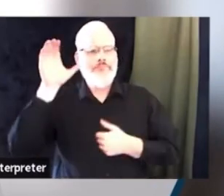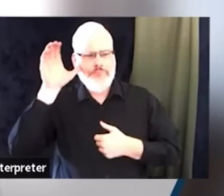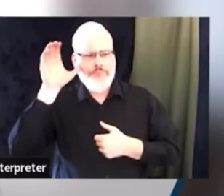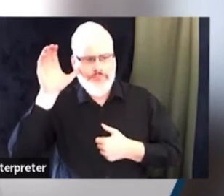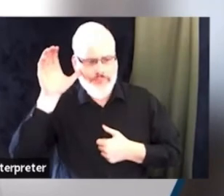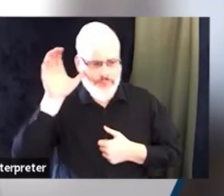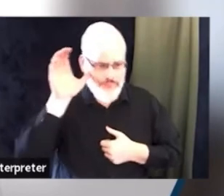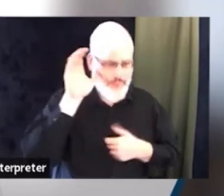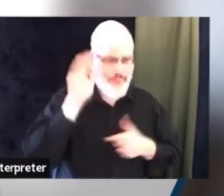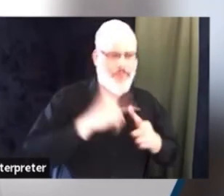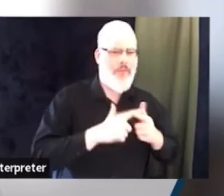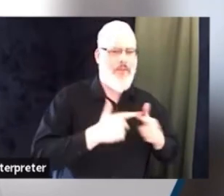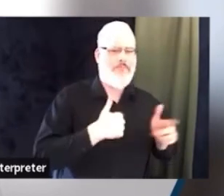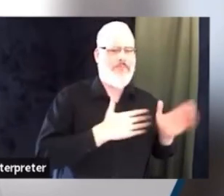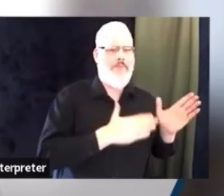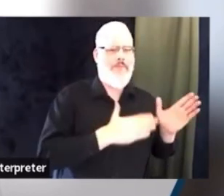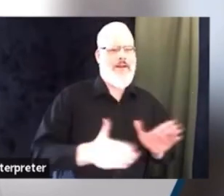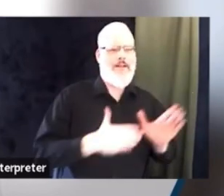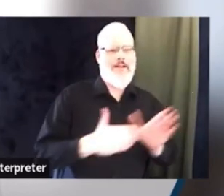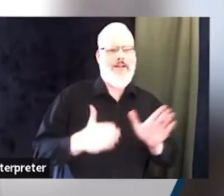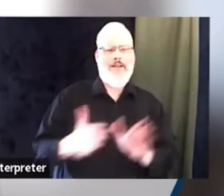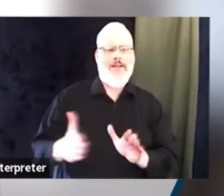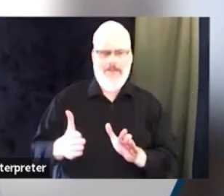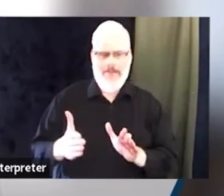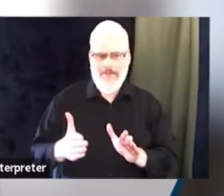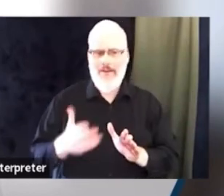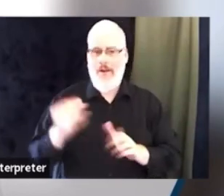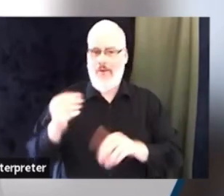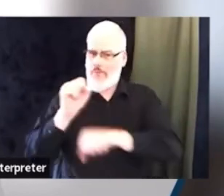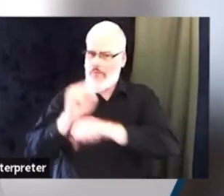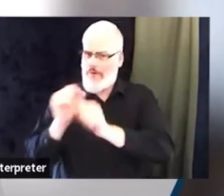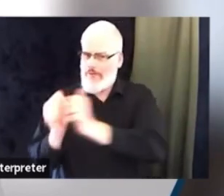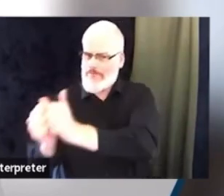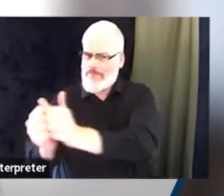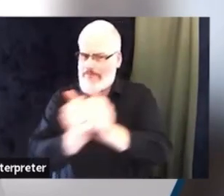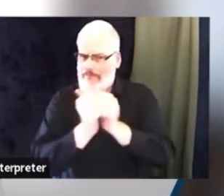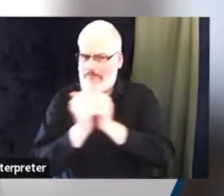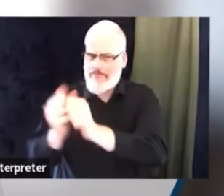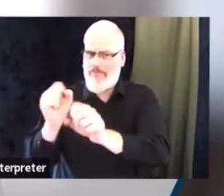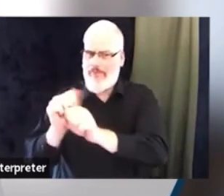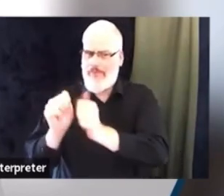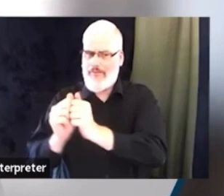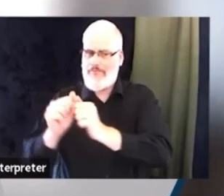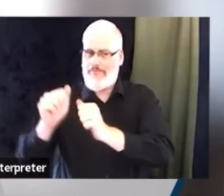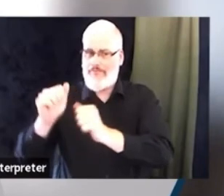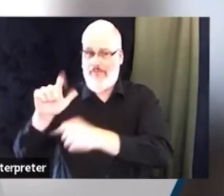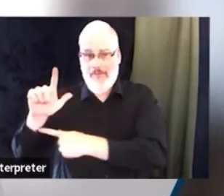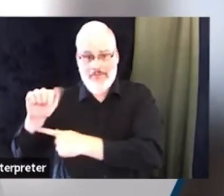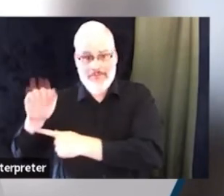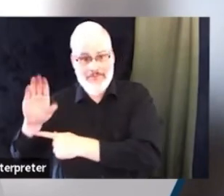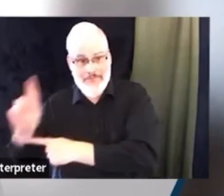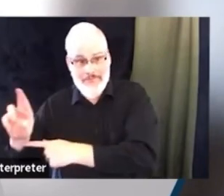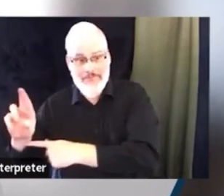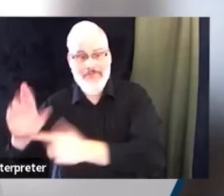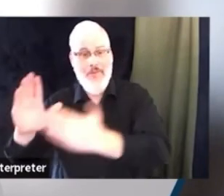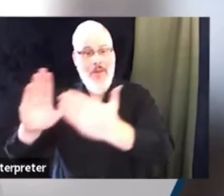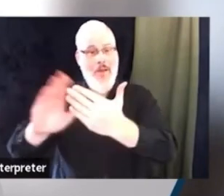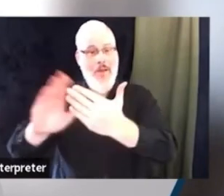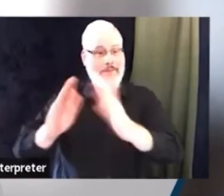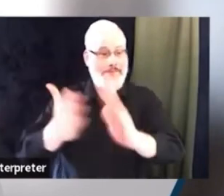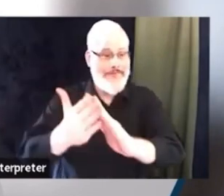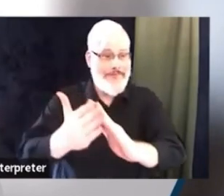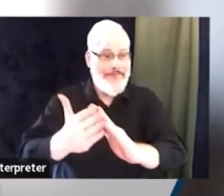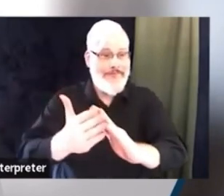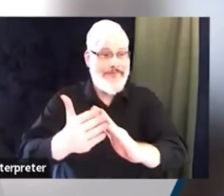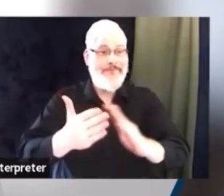with labor, collaborate with our membership, collaborate with the community, and then set forth on the path to the planning